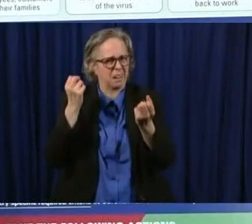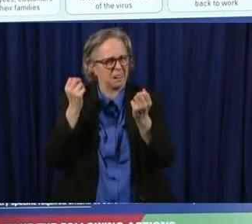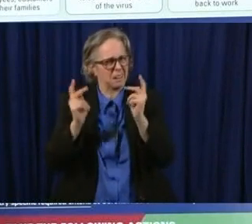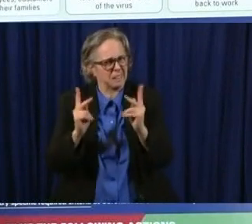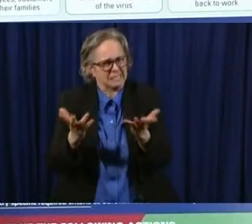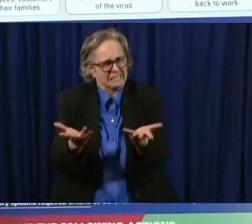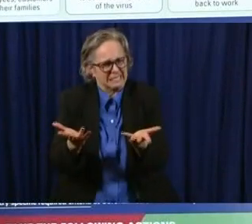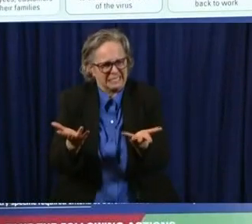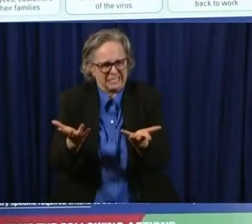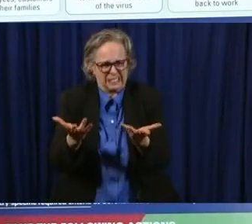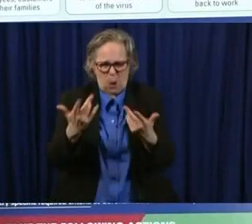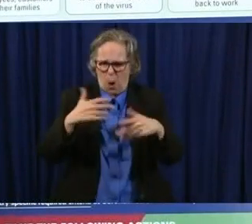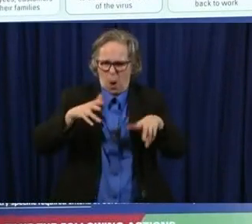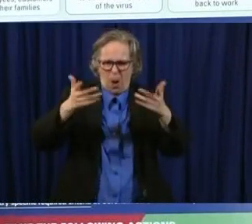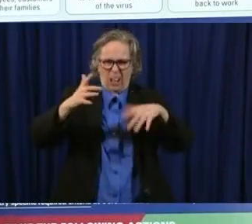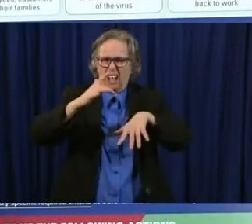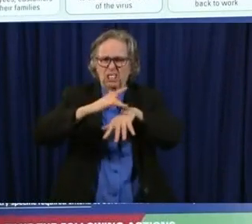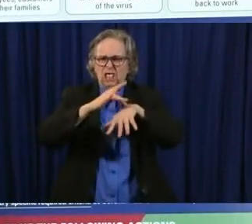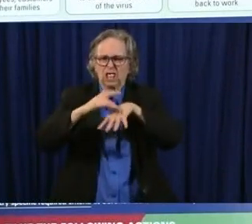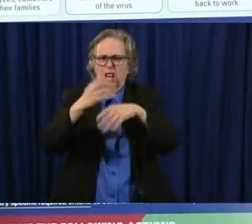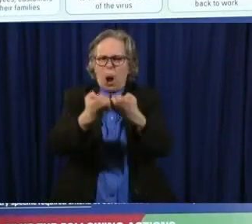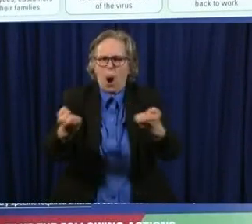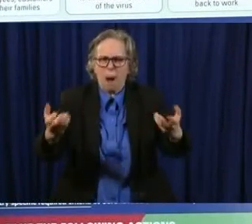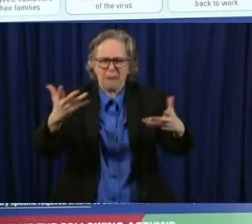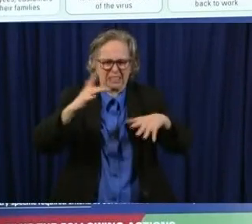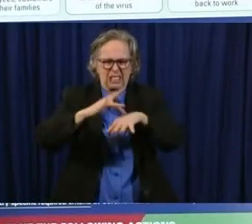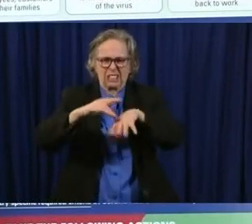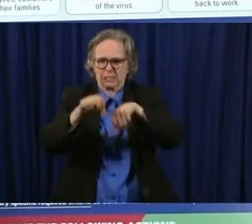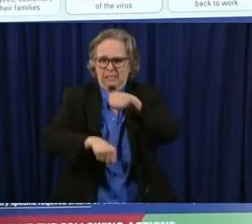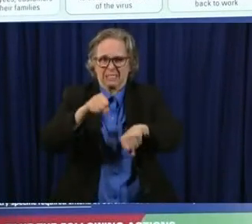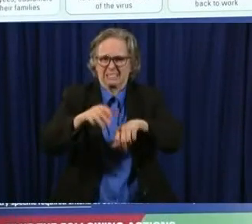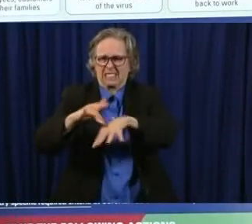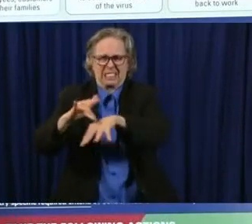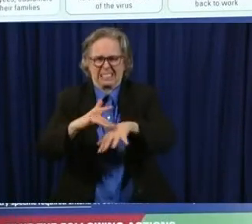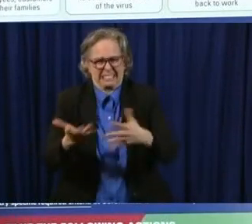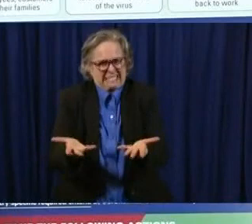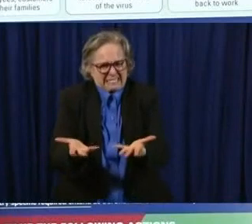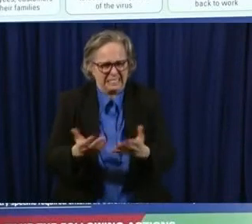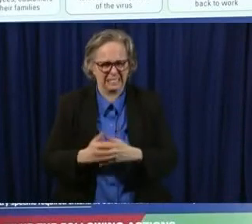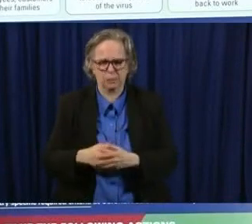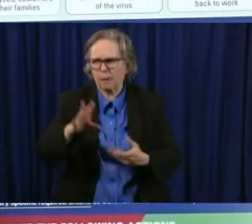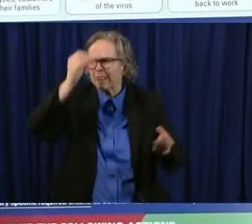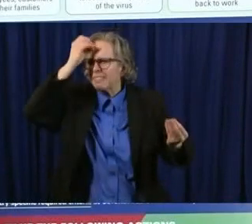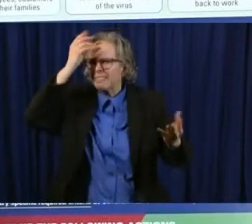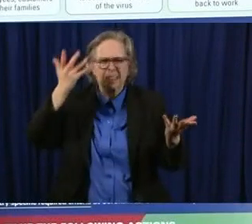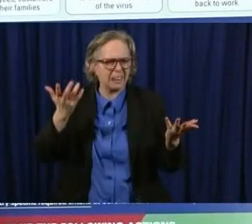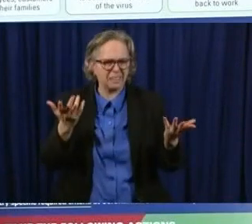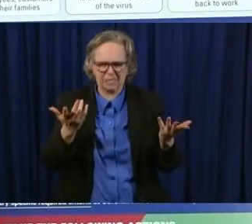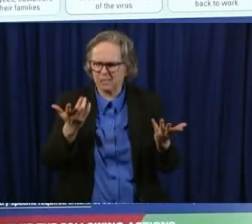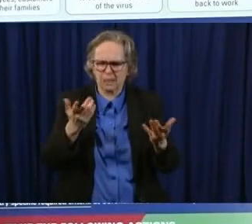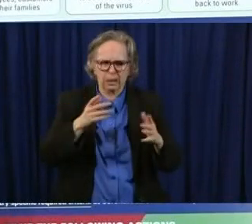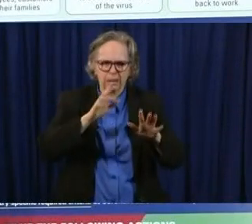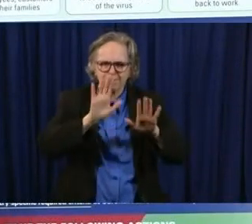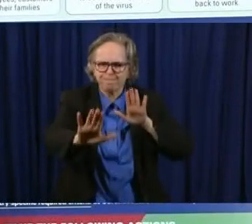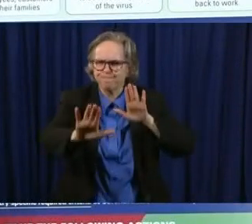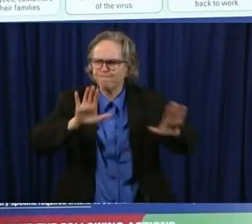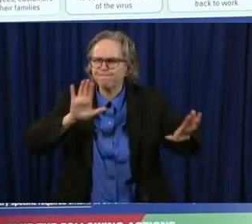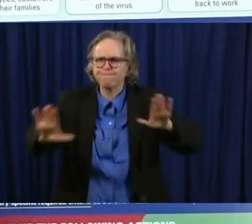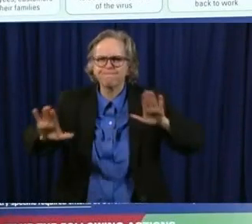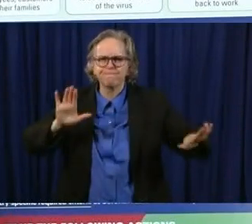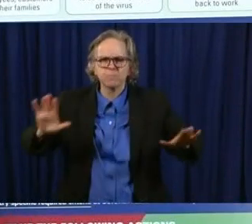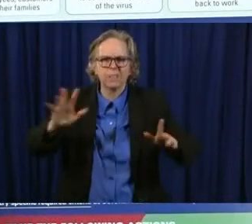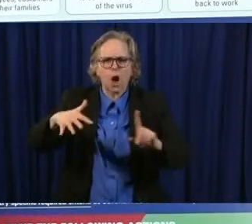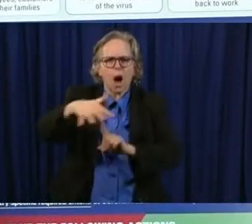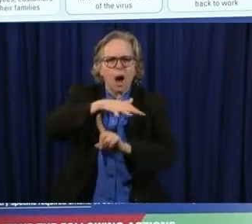becomes a group of people so you can just kind of walk through each one of those and it's not a you know i don't think it's an exact science